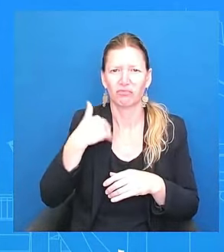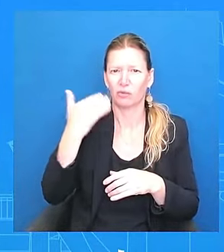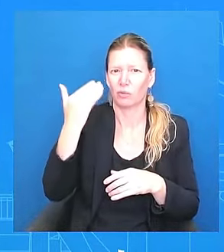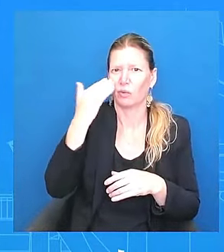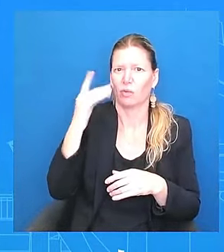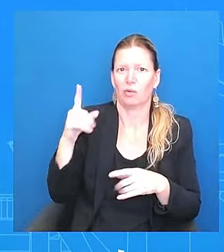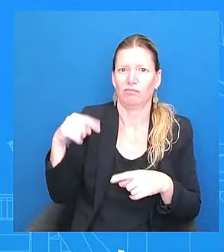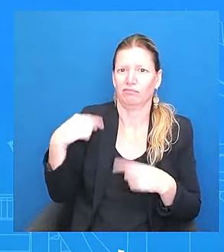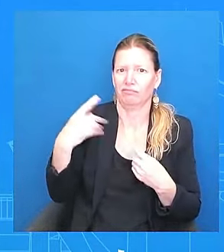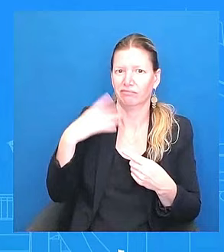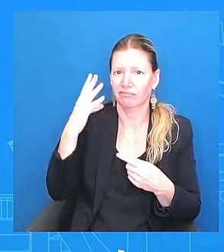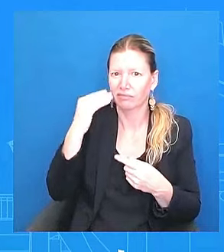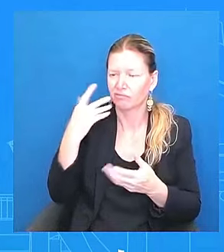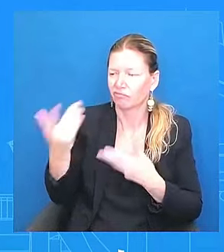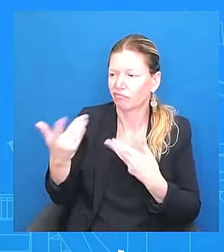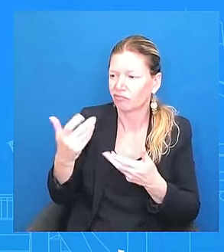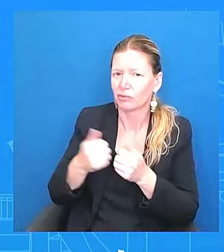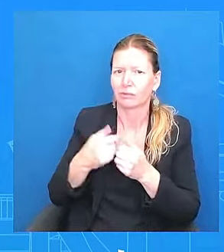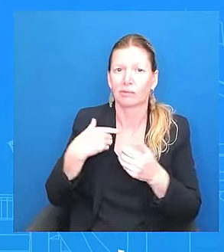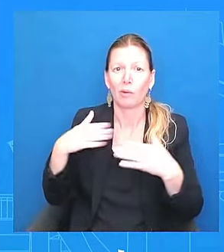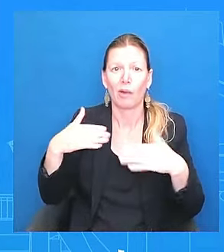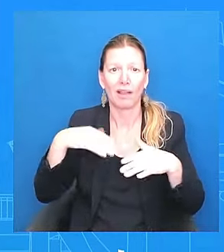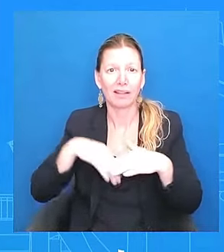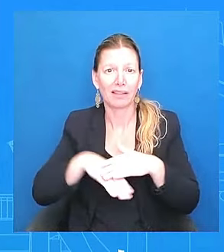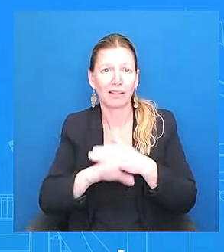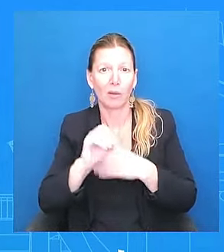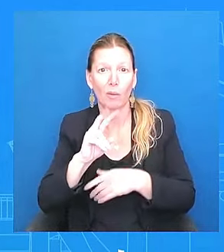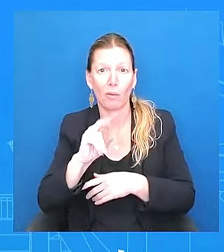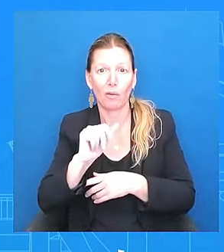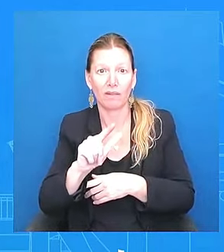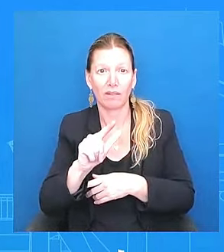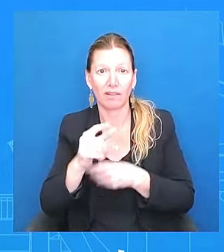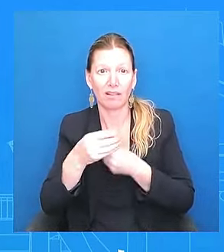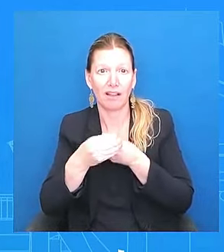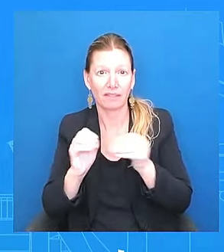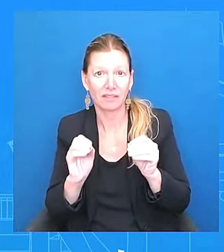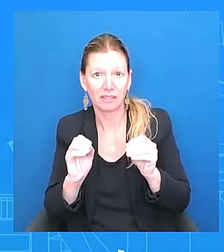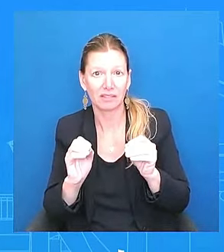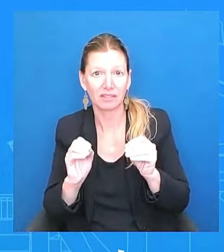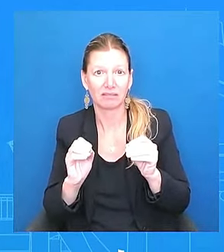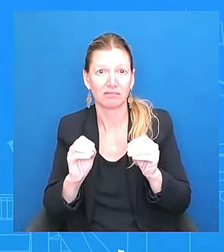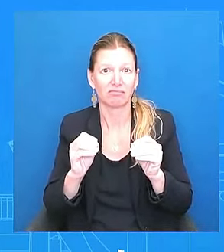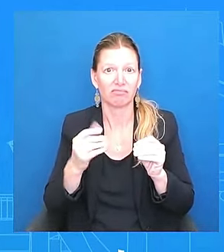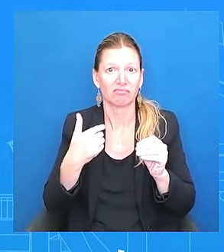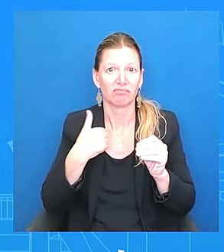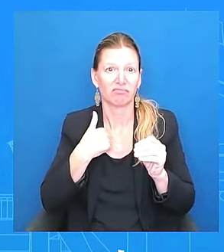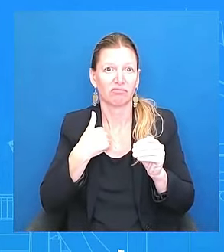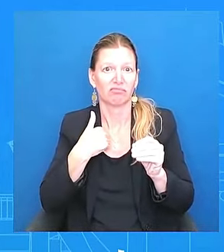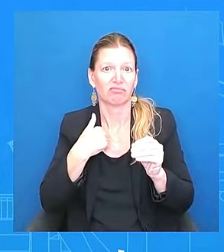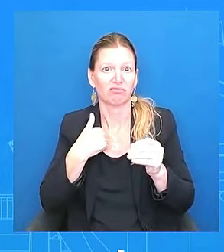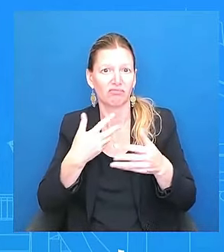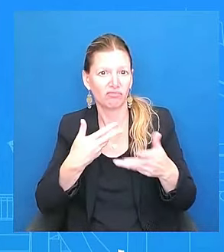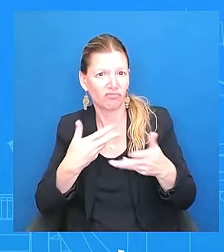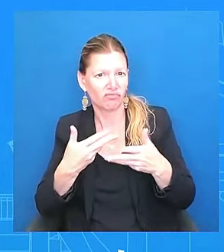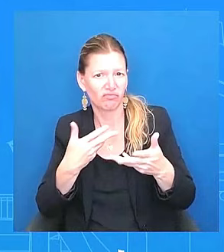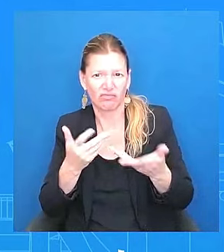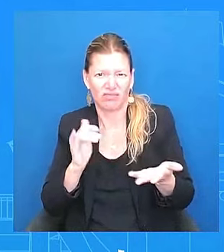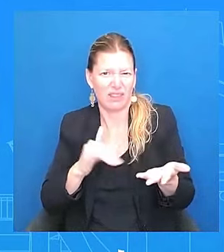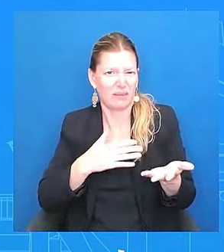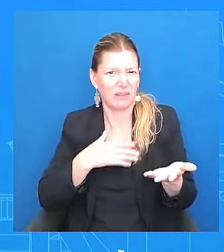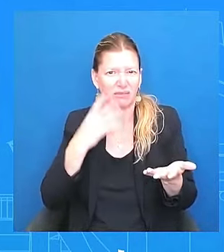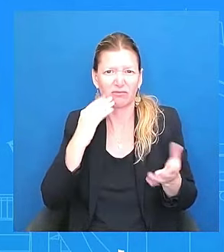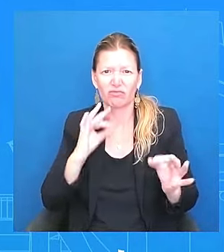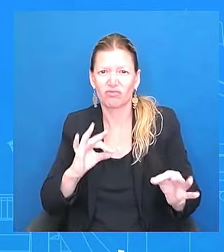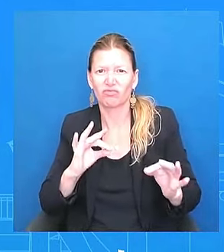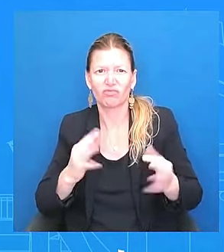have to be on top of my game. I do. I mean, and that's just kind of my engagement with him and how it's been for the past couple of years. I know I have to